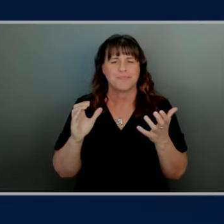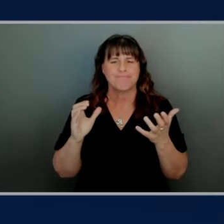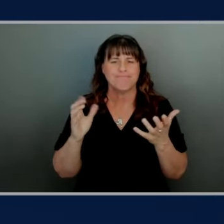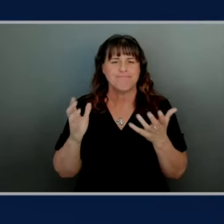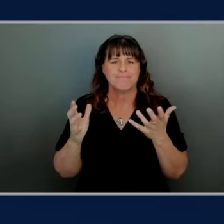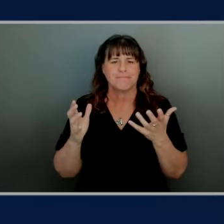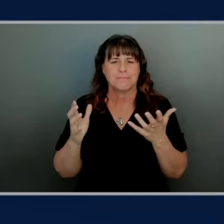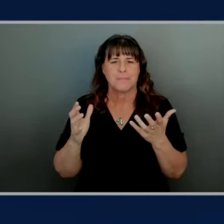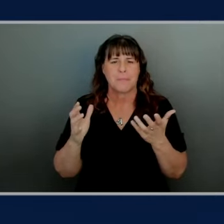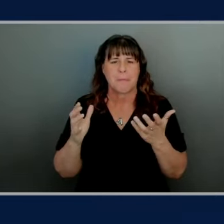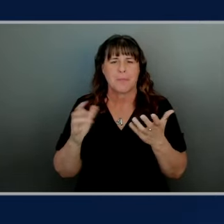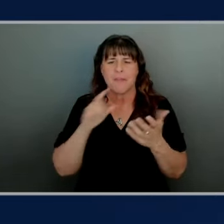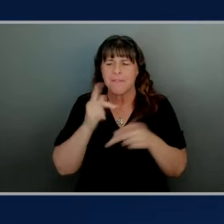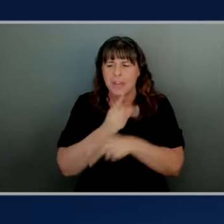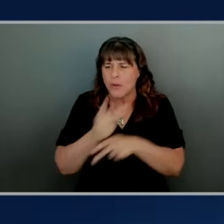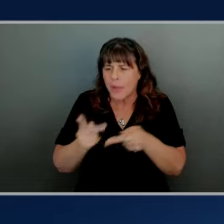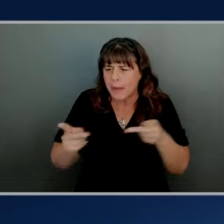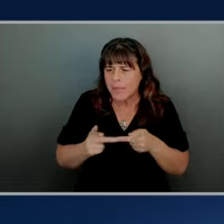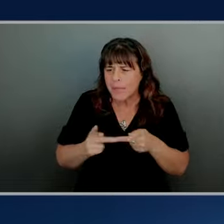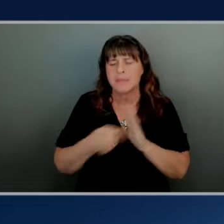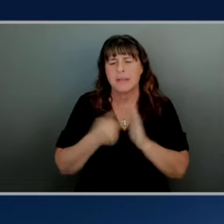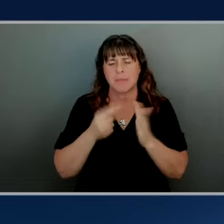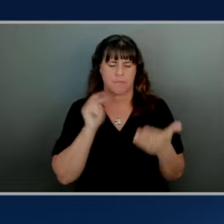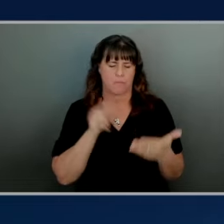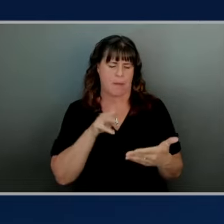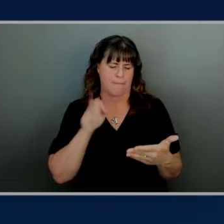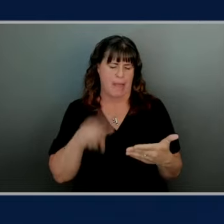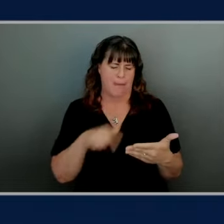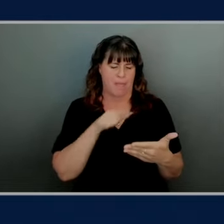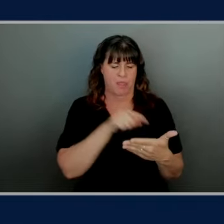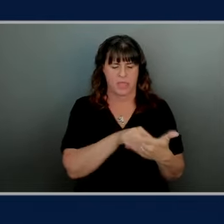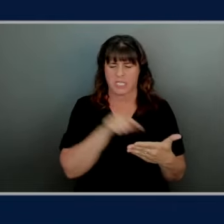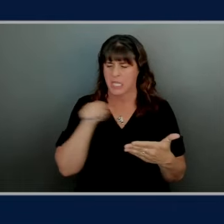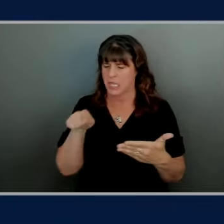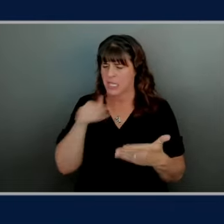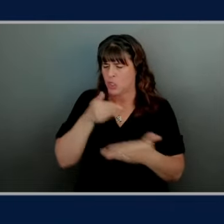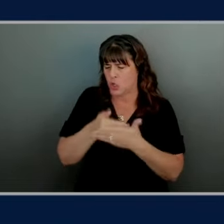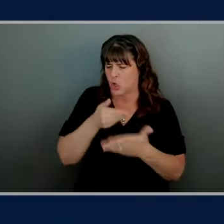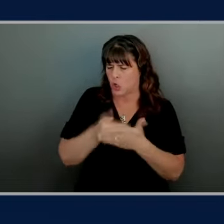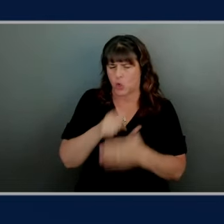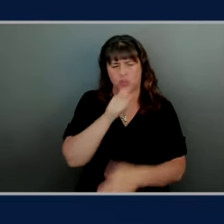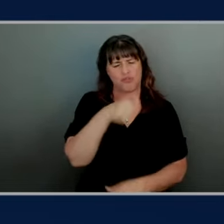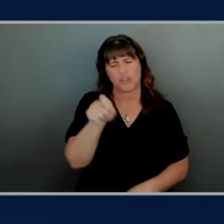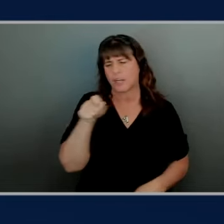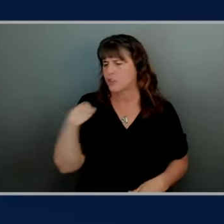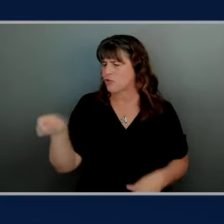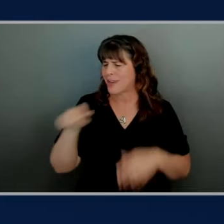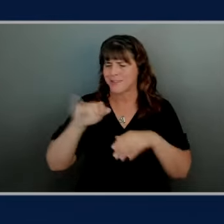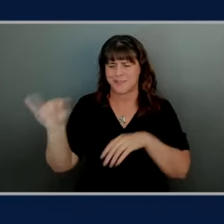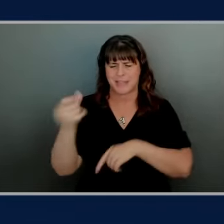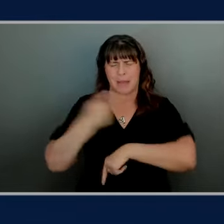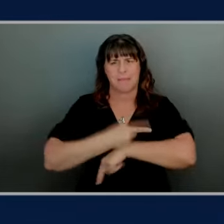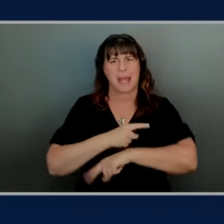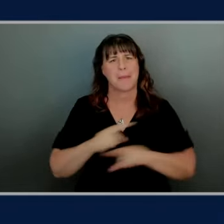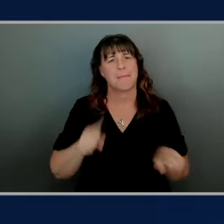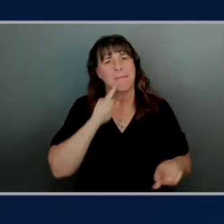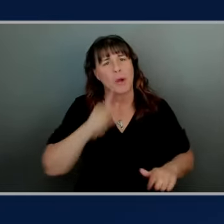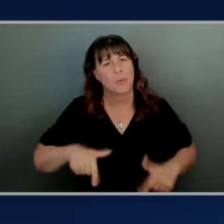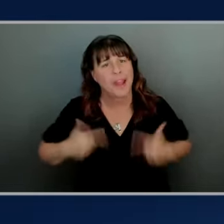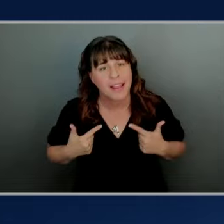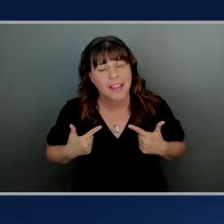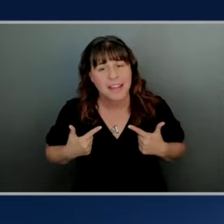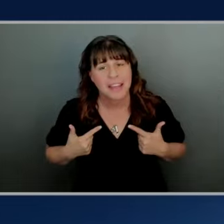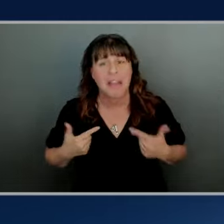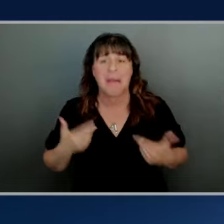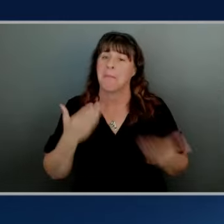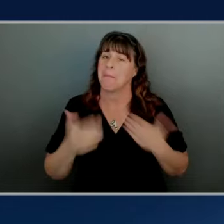may think okay I'm looking at a map I can do these two things because they're close and I'm gonna check them both off on the same day but the reality is maybe